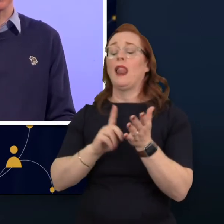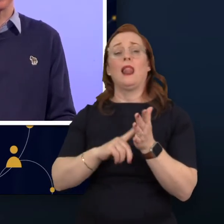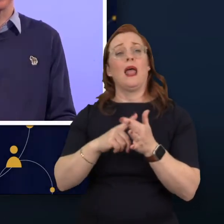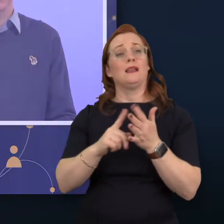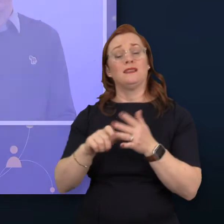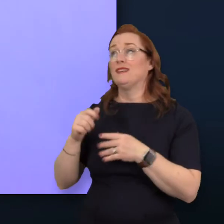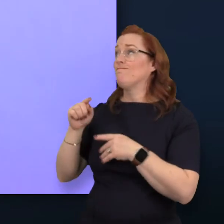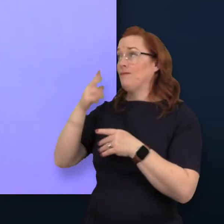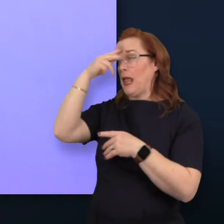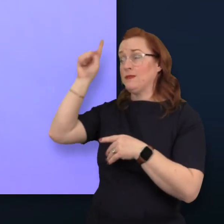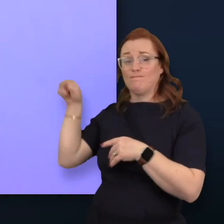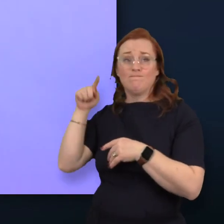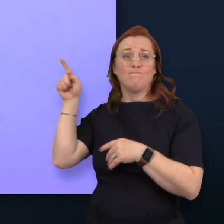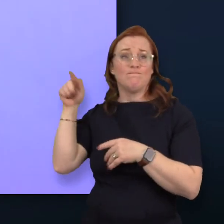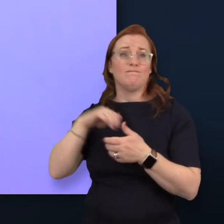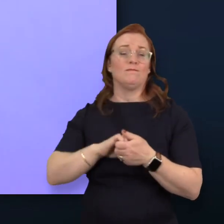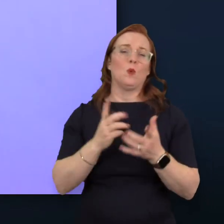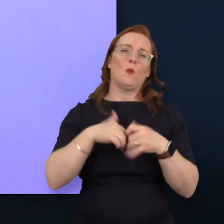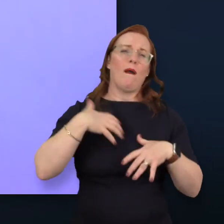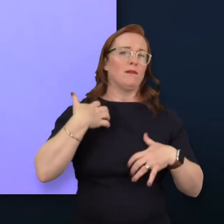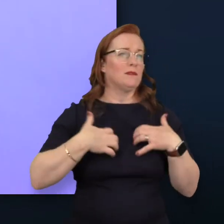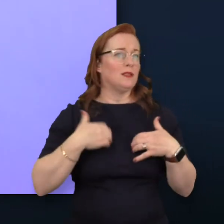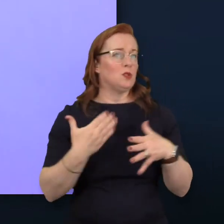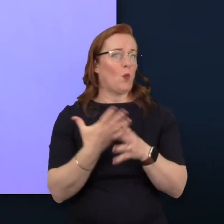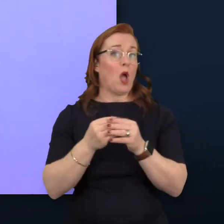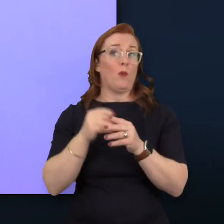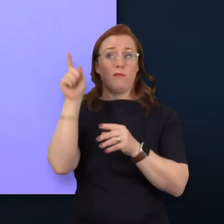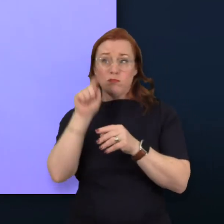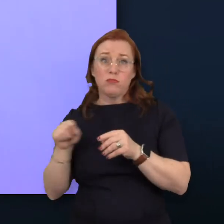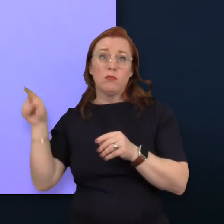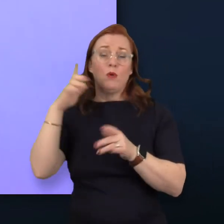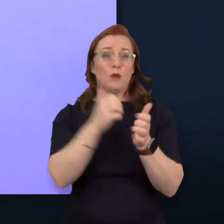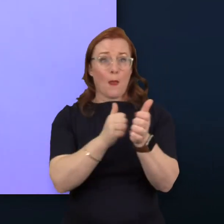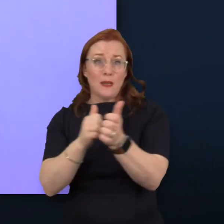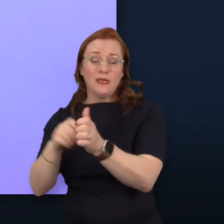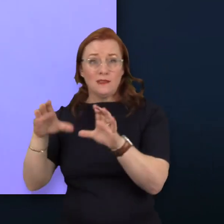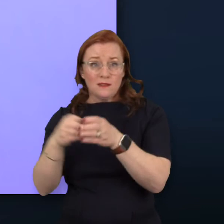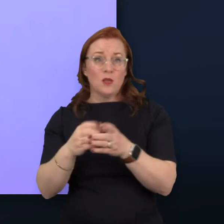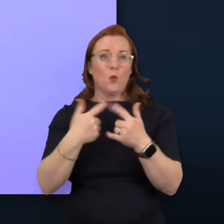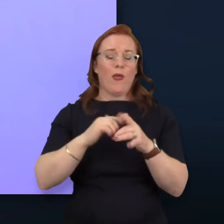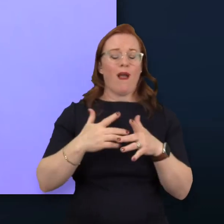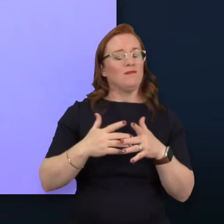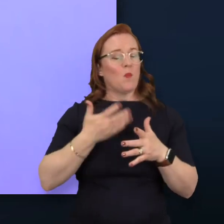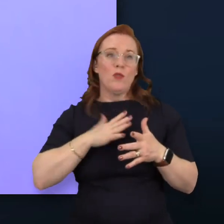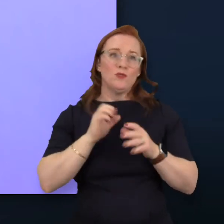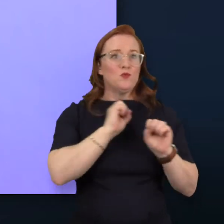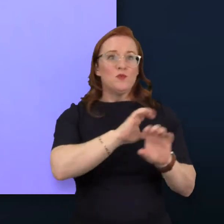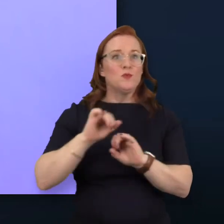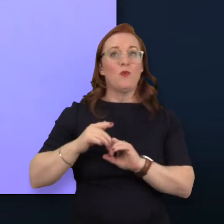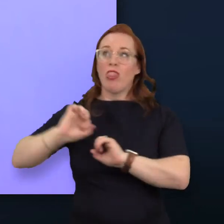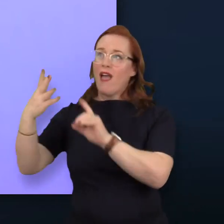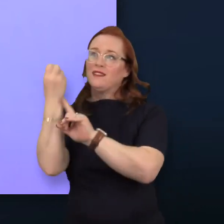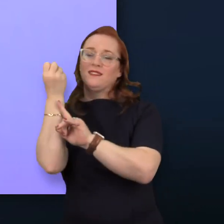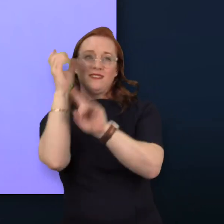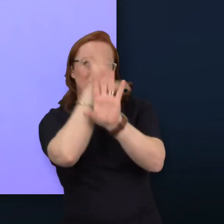Lexic. We're excited to work with them and we're looking forward to sharing stories of their success with you